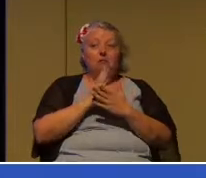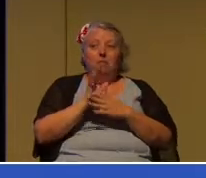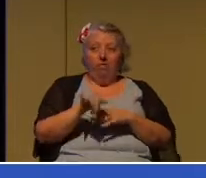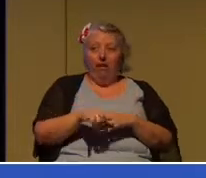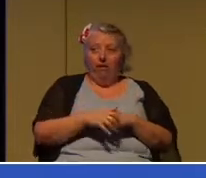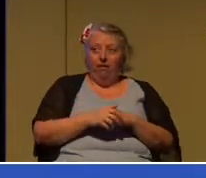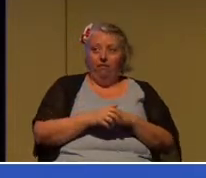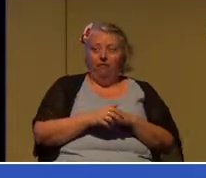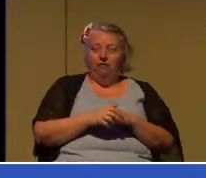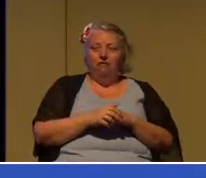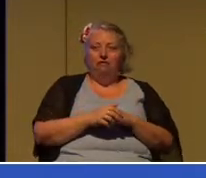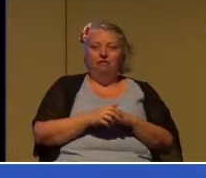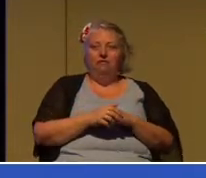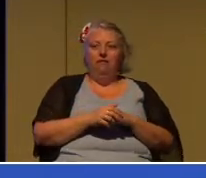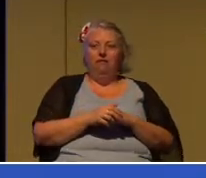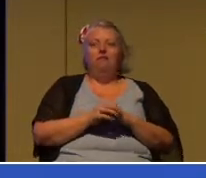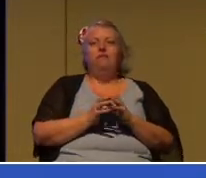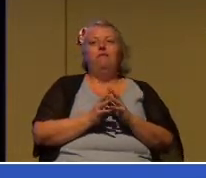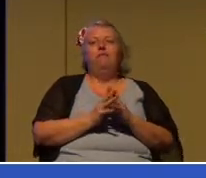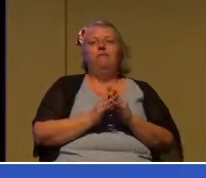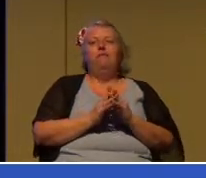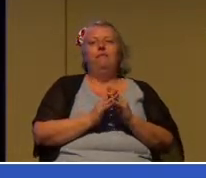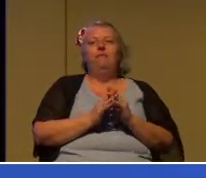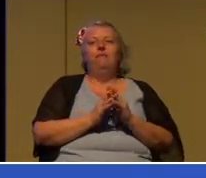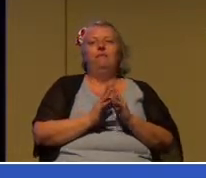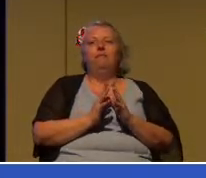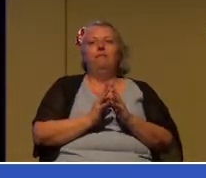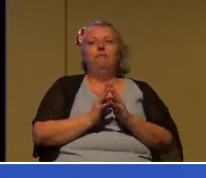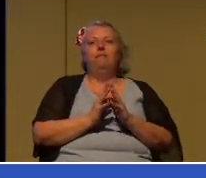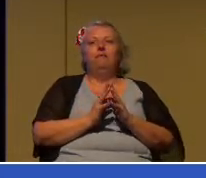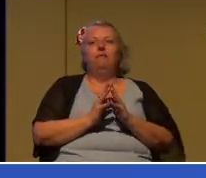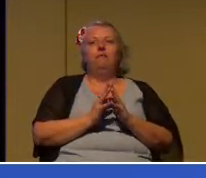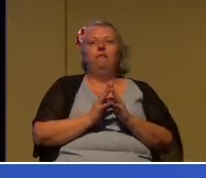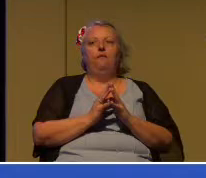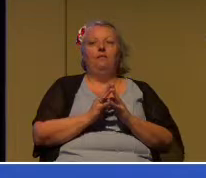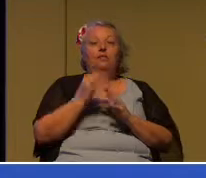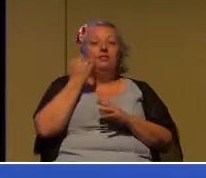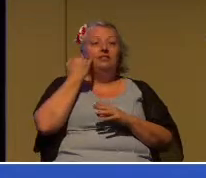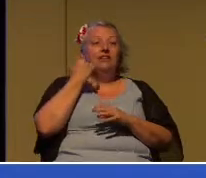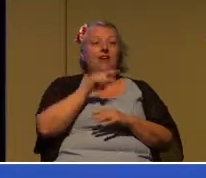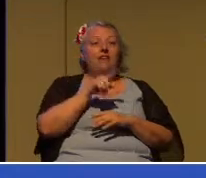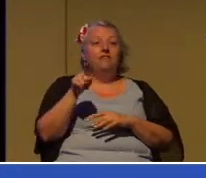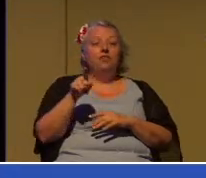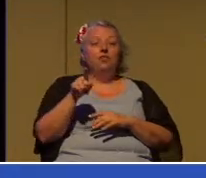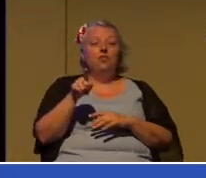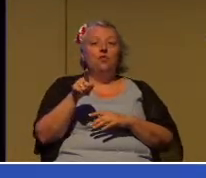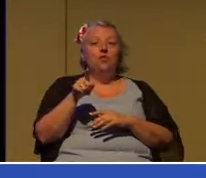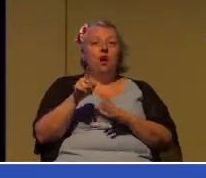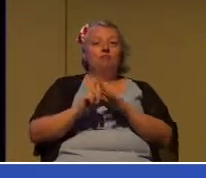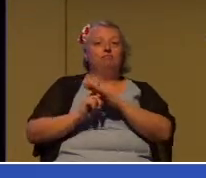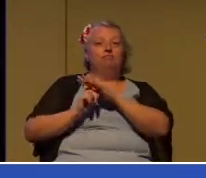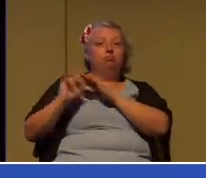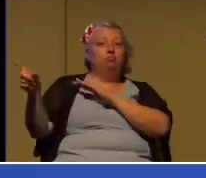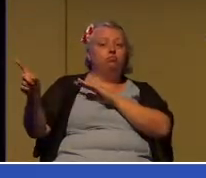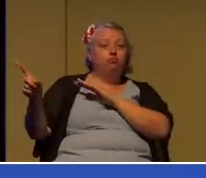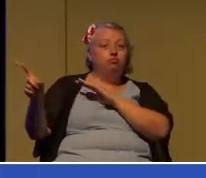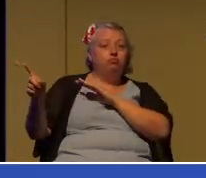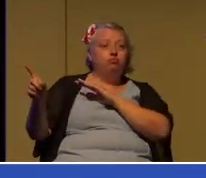about that. And if you're bailing or moving because